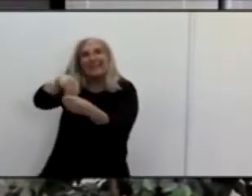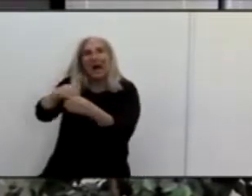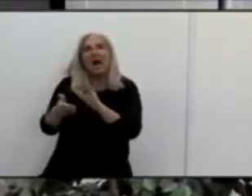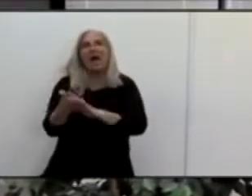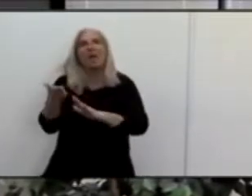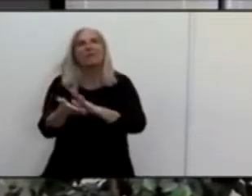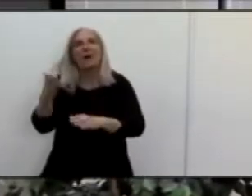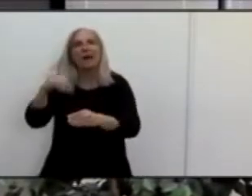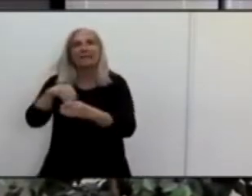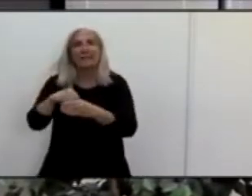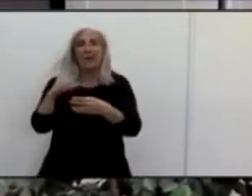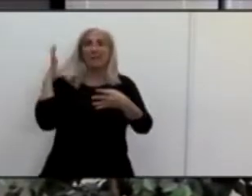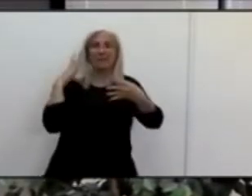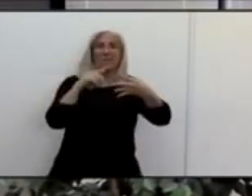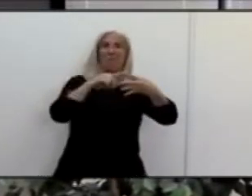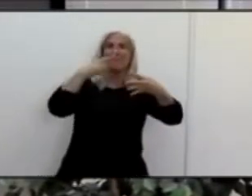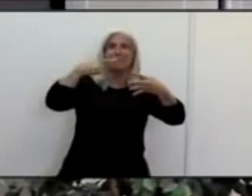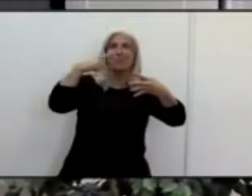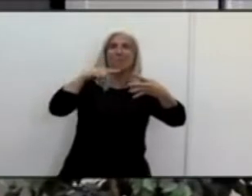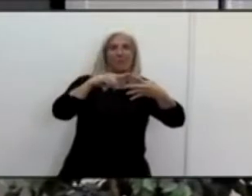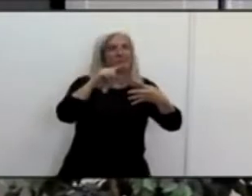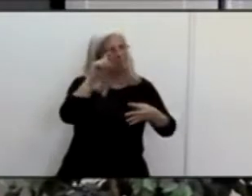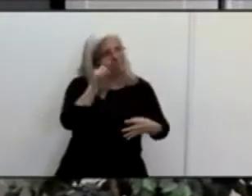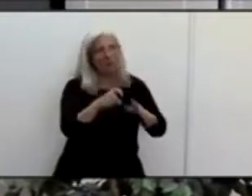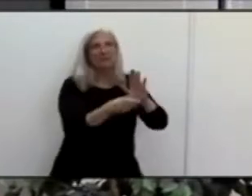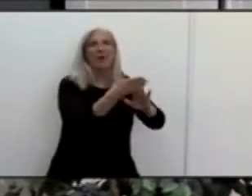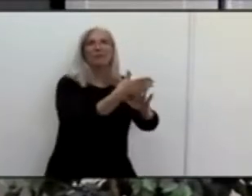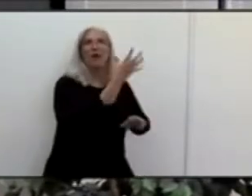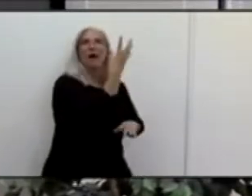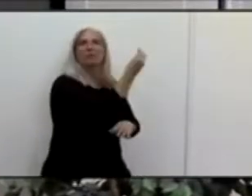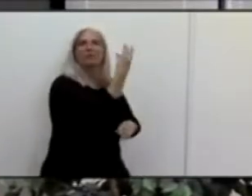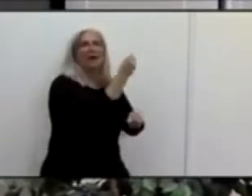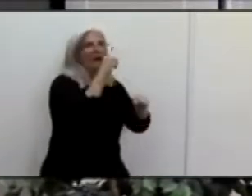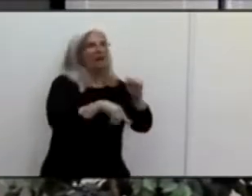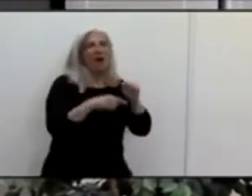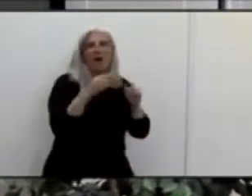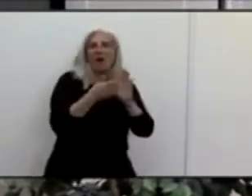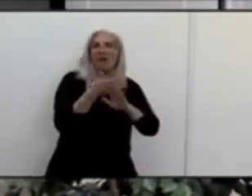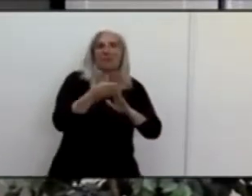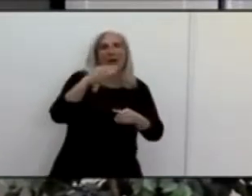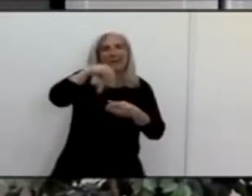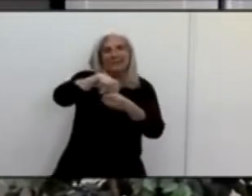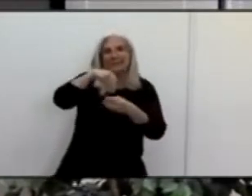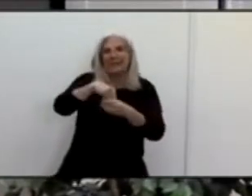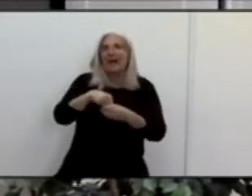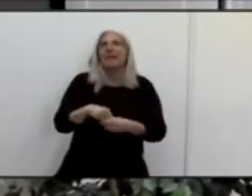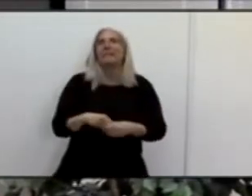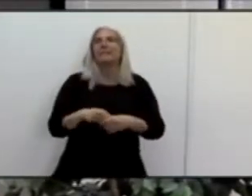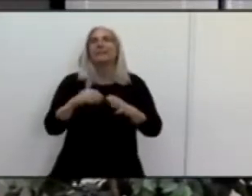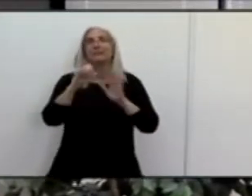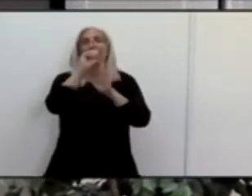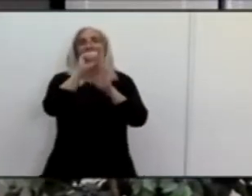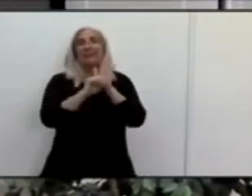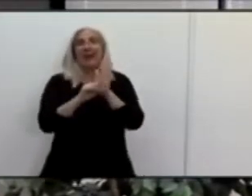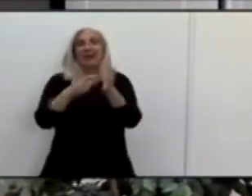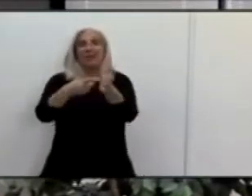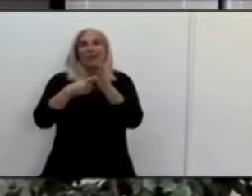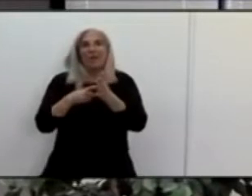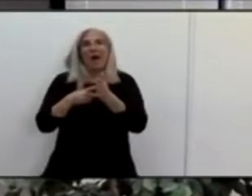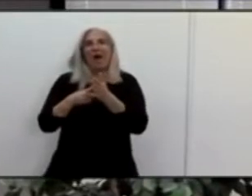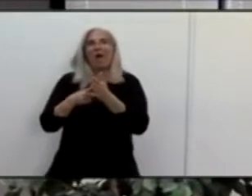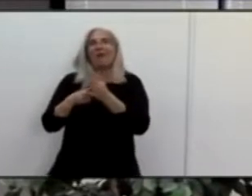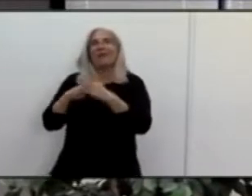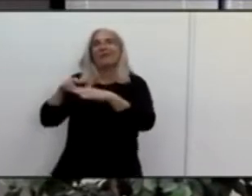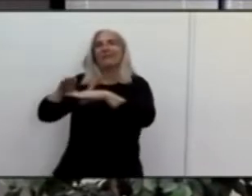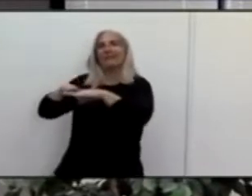were still being provided outside. Now we do differ from the state's requirements in a number of ways. At this time even though we're in the red tier the county